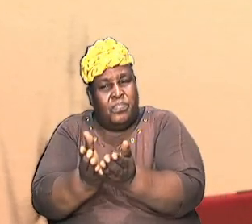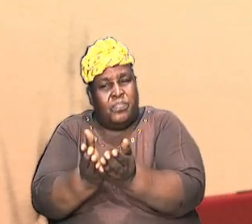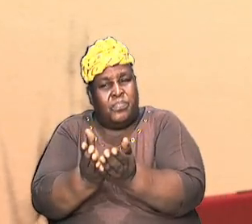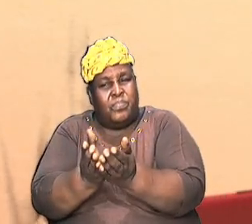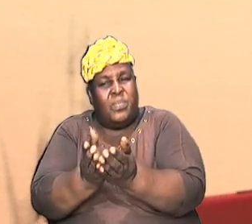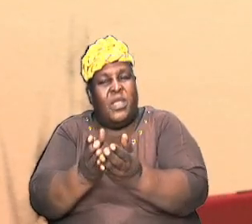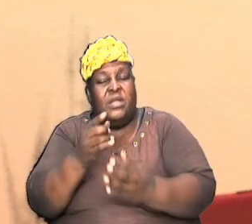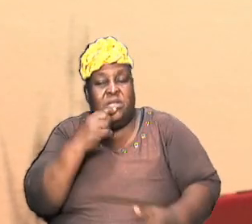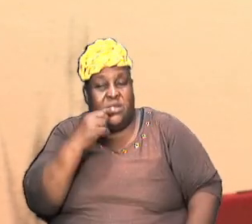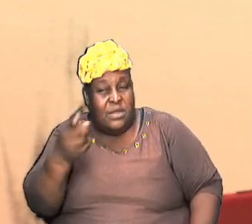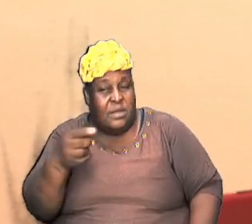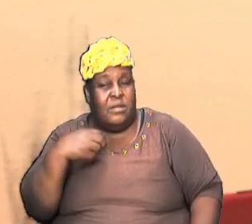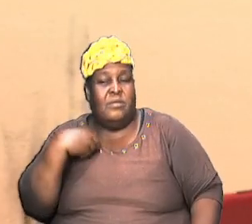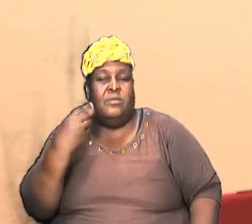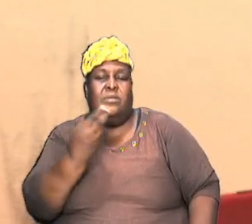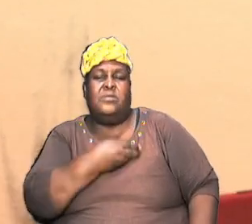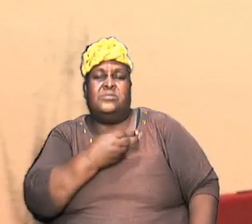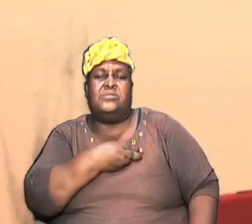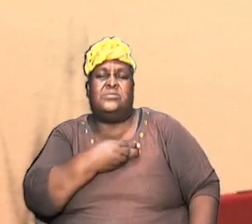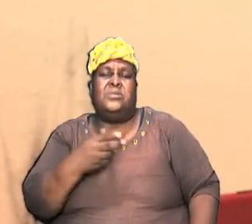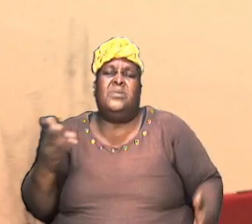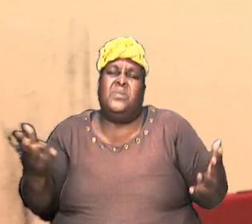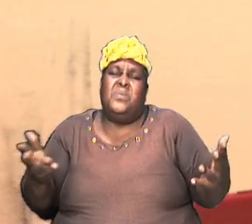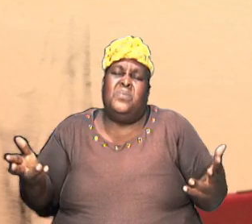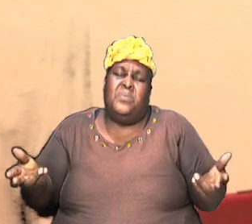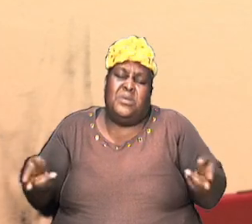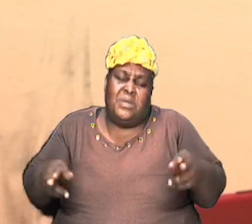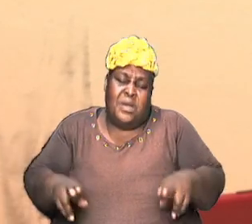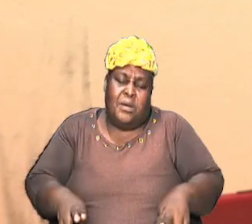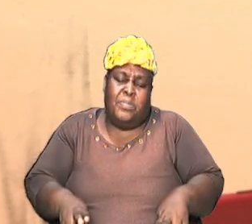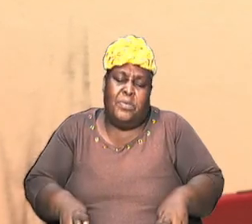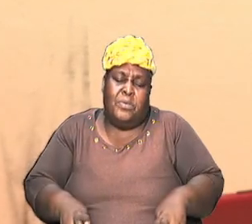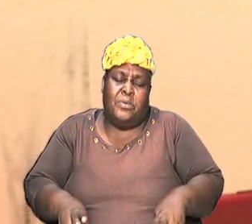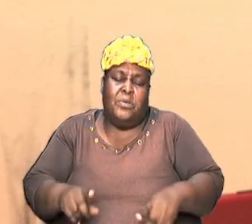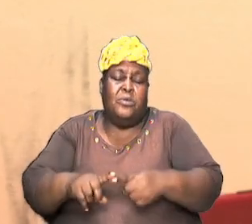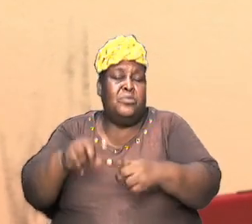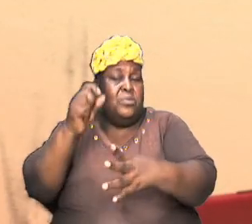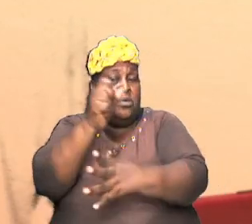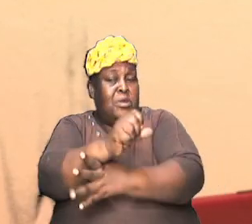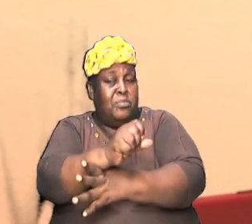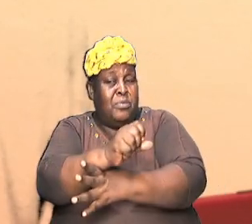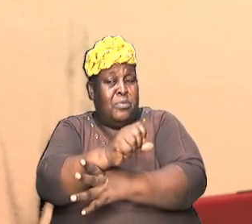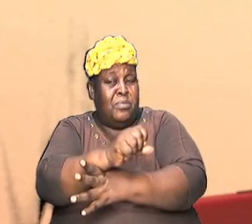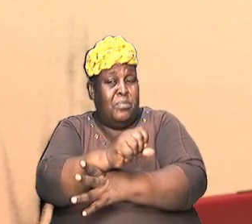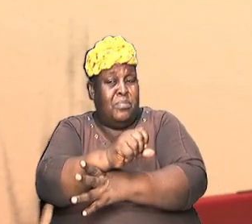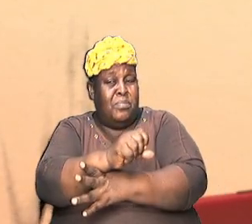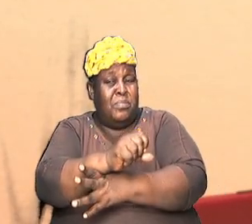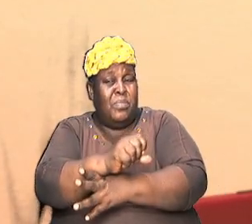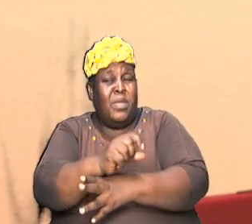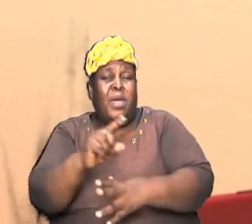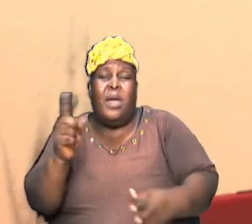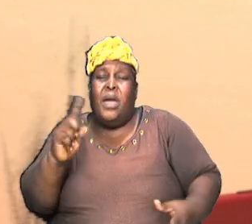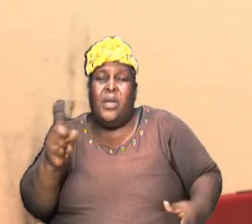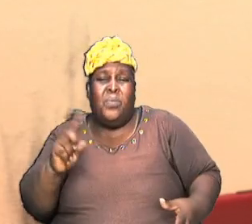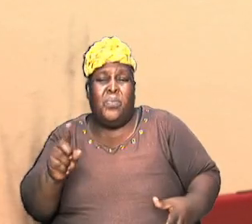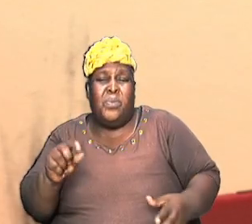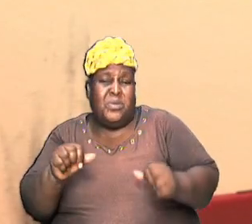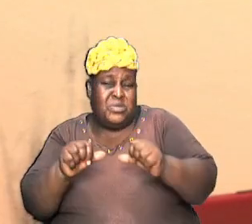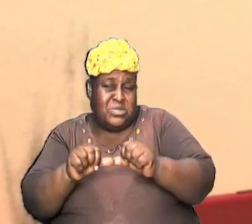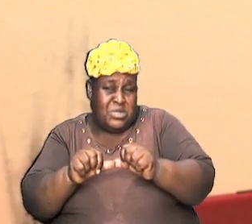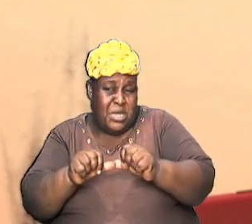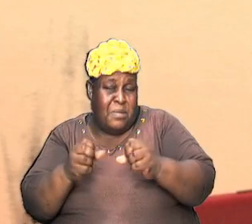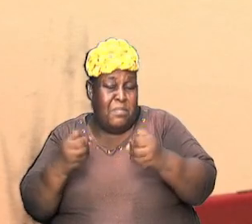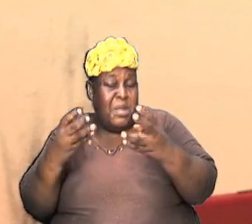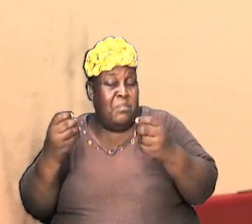tells us exactly what happened to Abraham and where he spent a lot of his